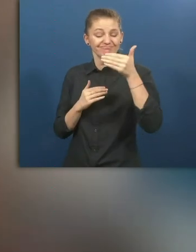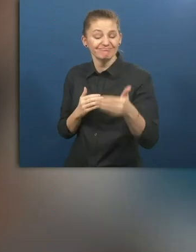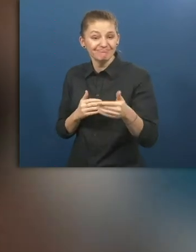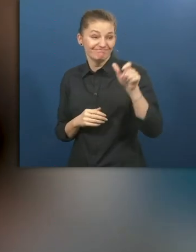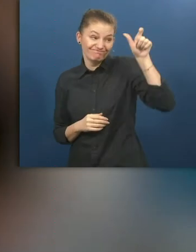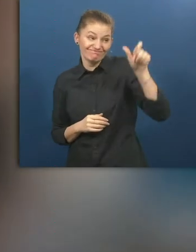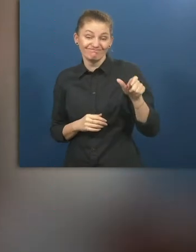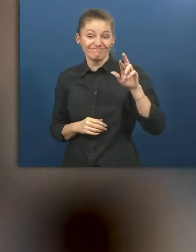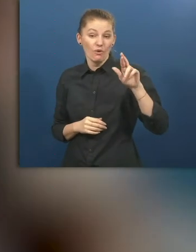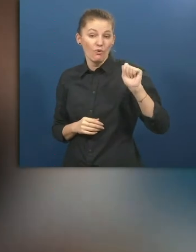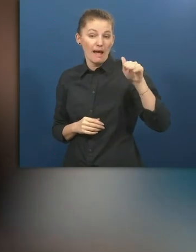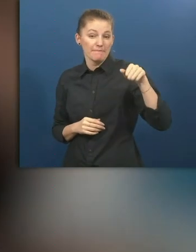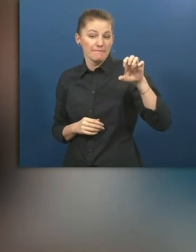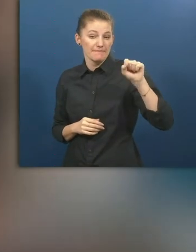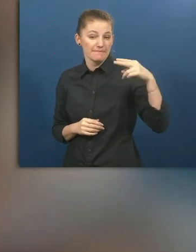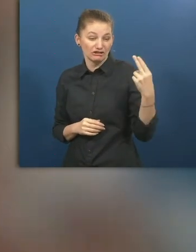How did this solution change people, Bus